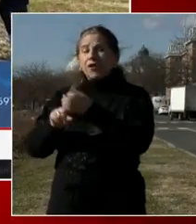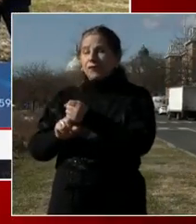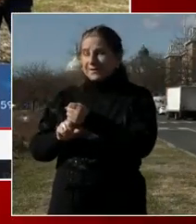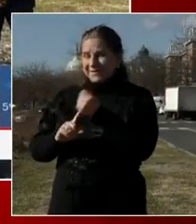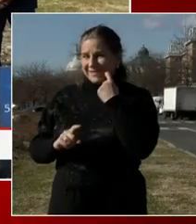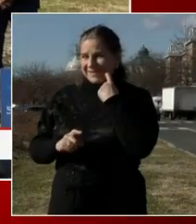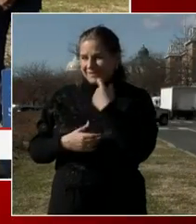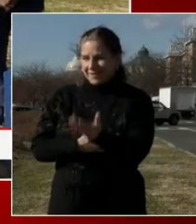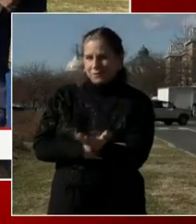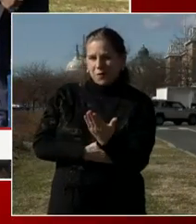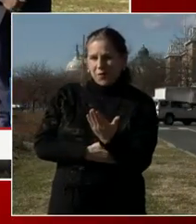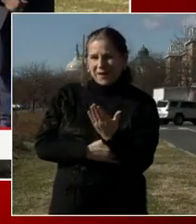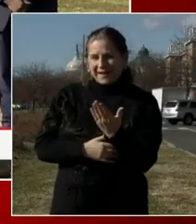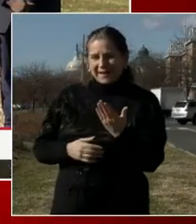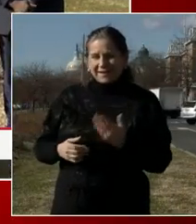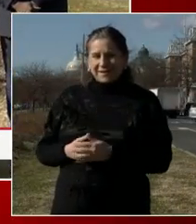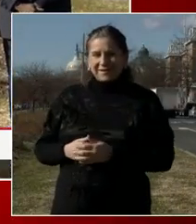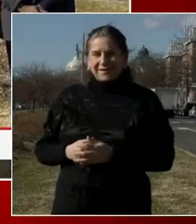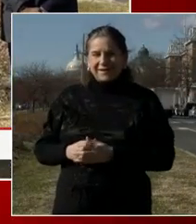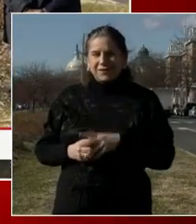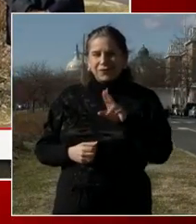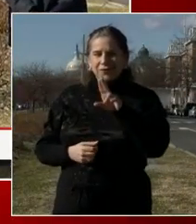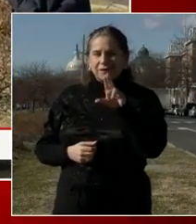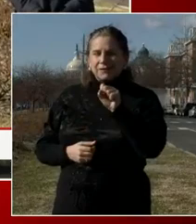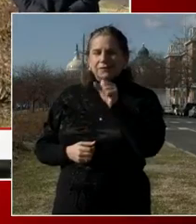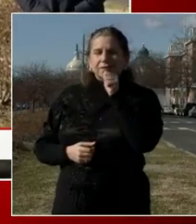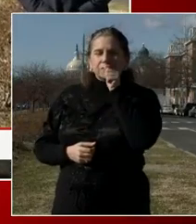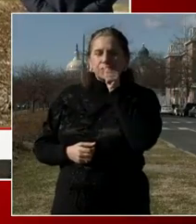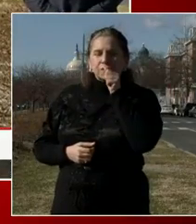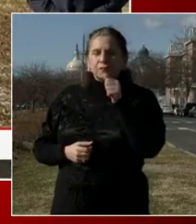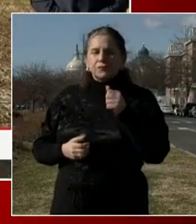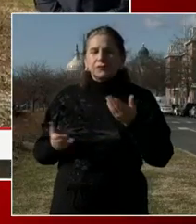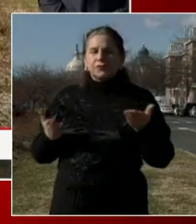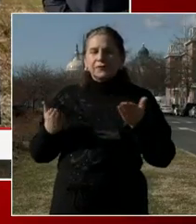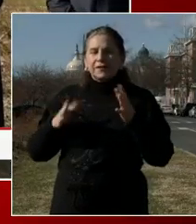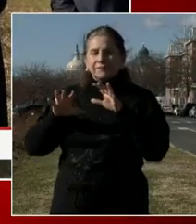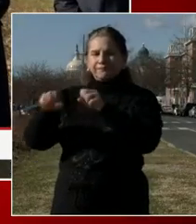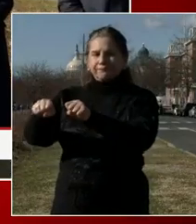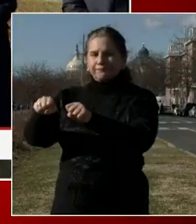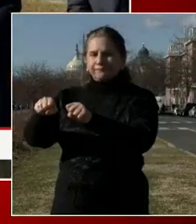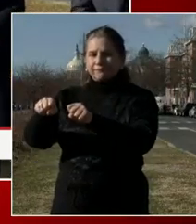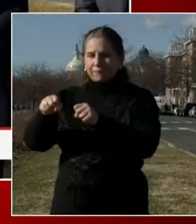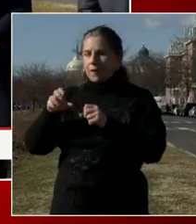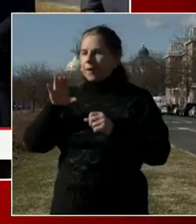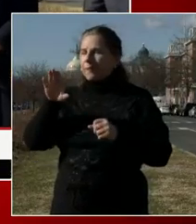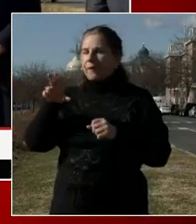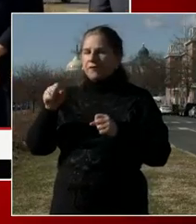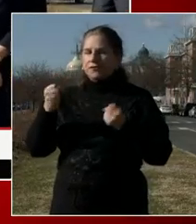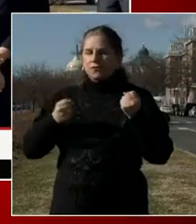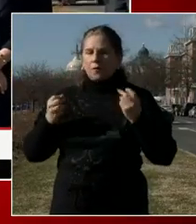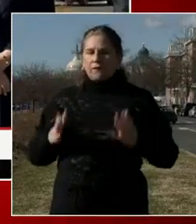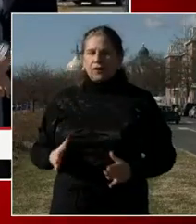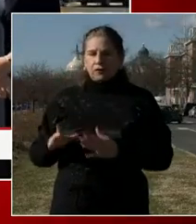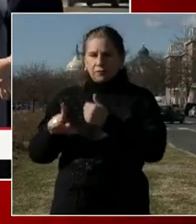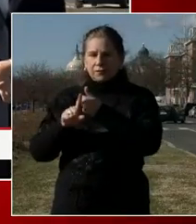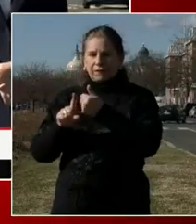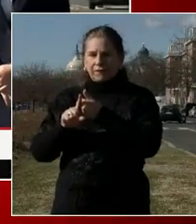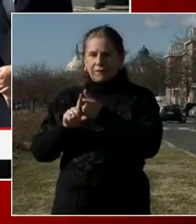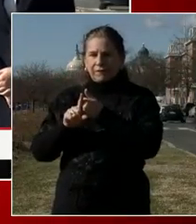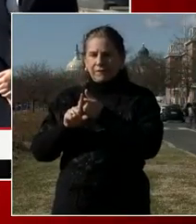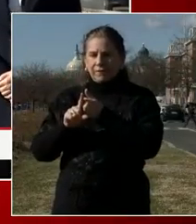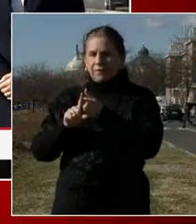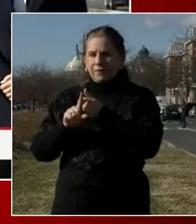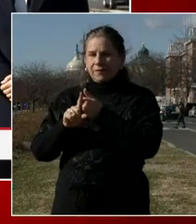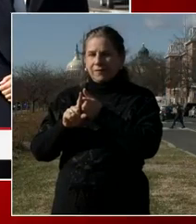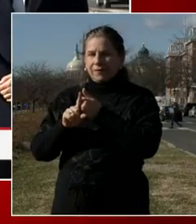of a, the United States Secret Service made the arrest. was of a bus driver. So that, that, that arrest was handled totally